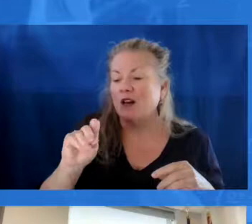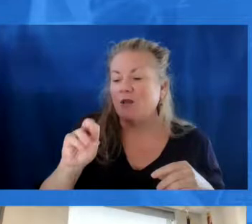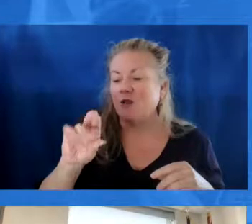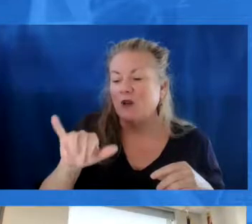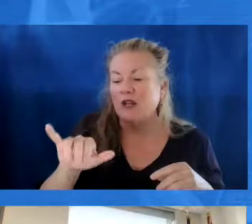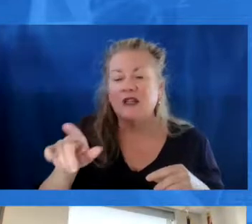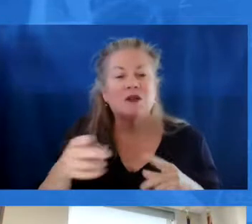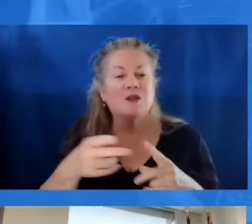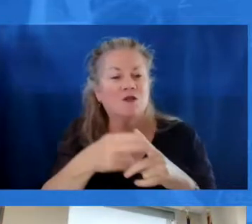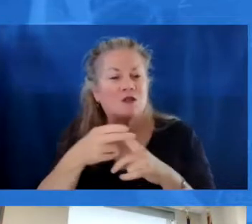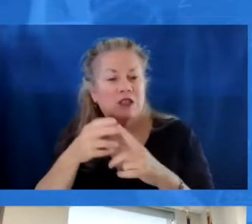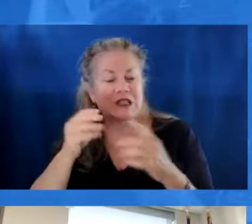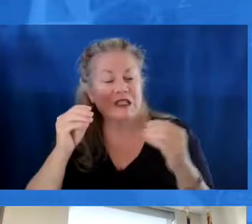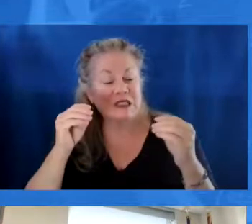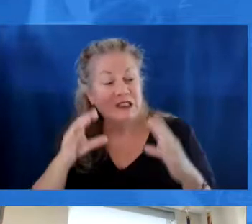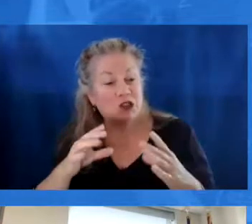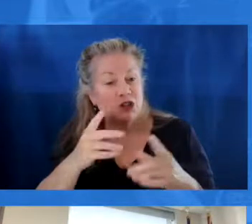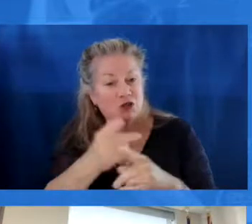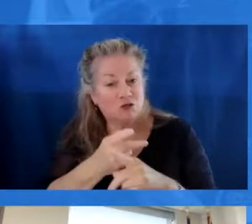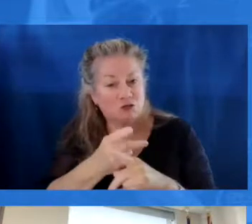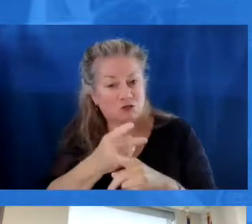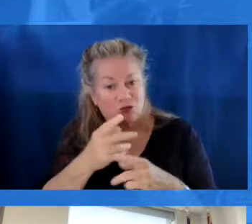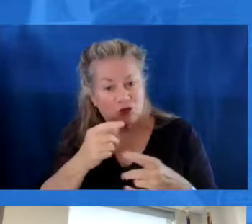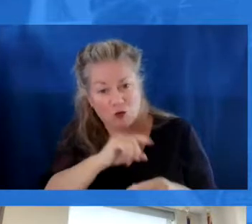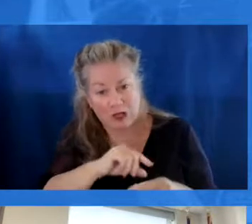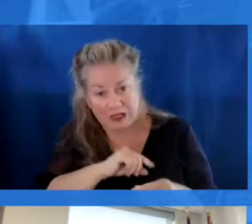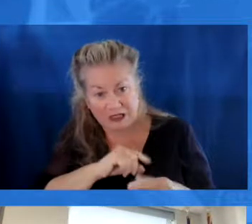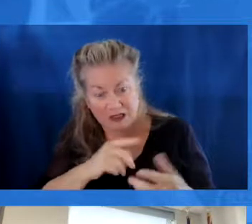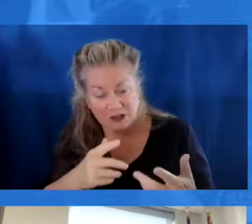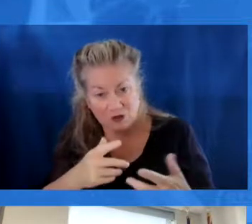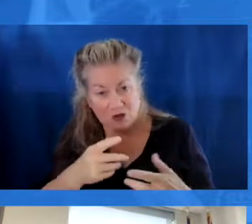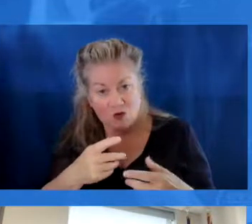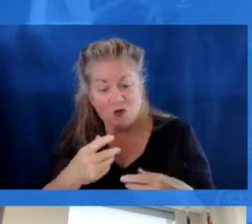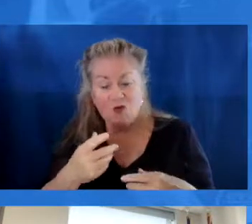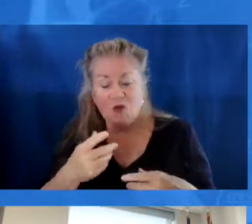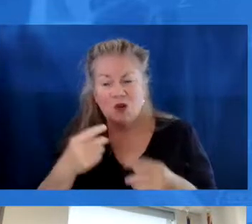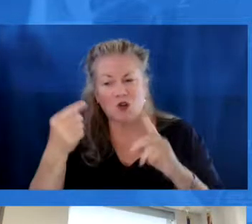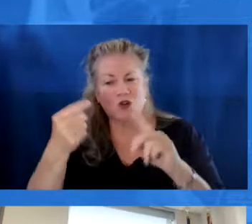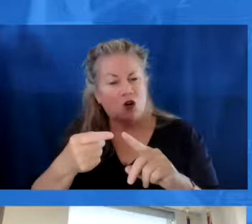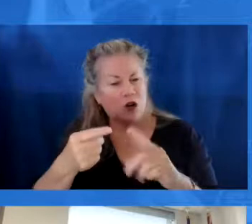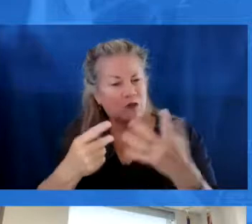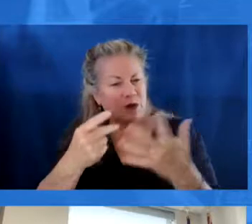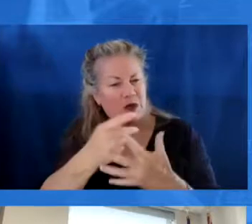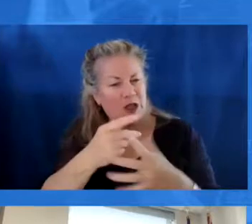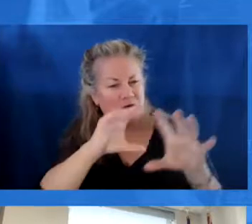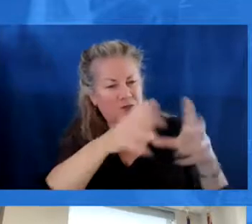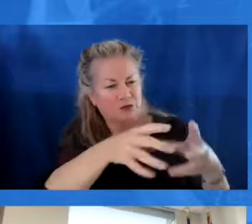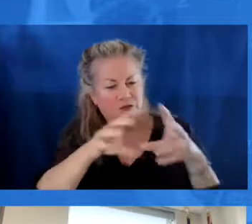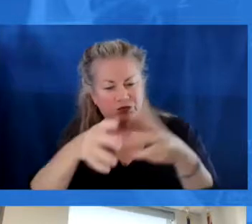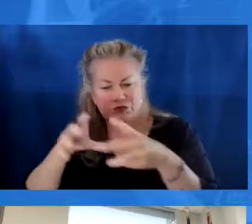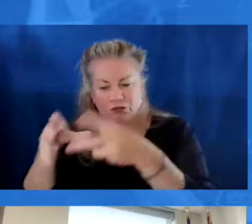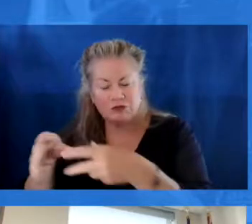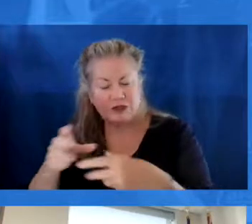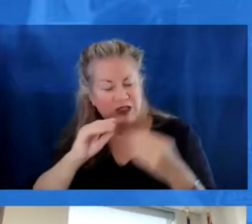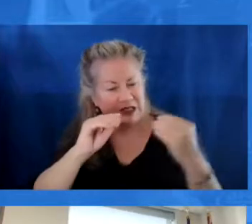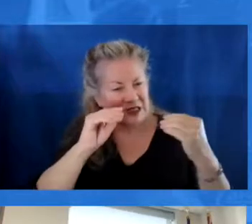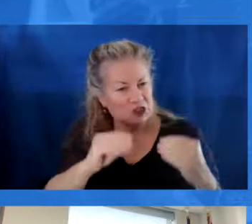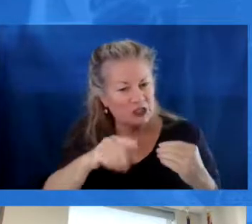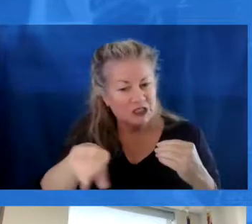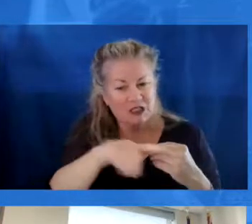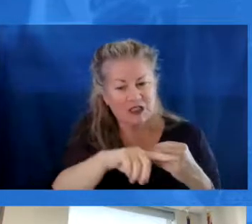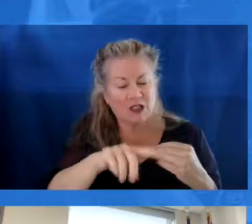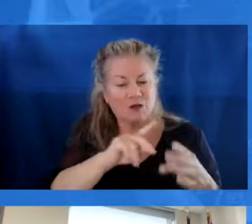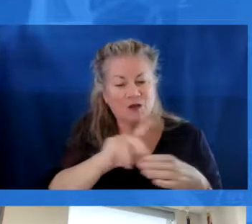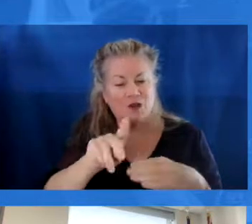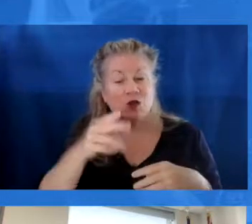their model was designed to address teacher recruitment, retention, and quality. So they really looked at target populations and their paraprofessionals and their